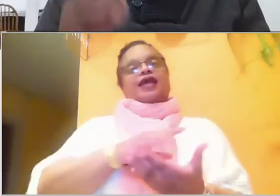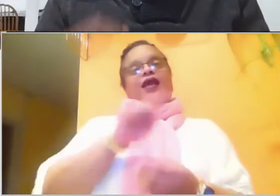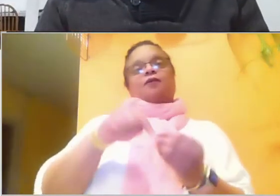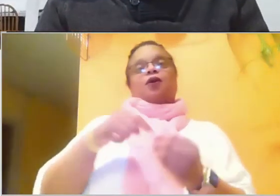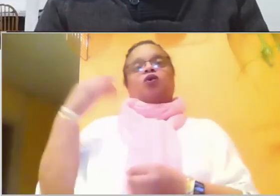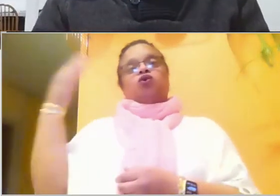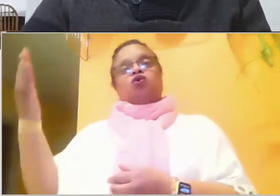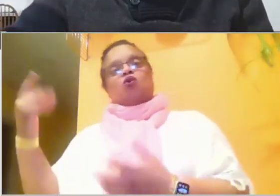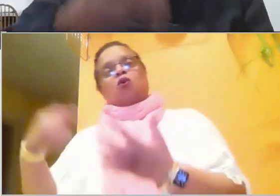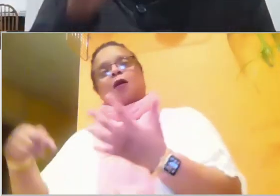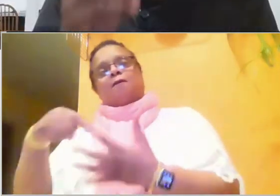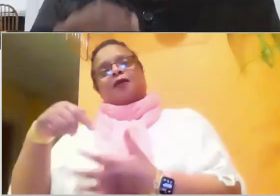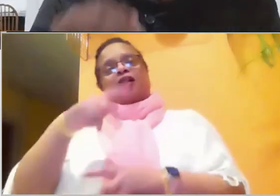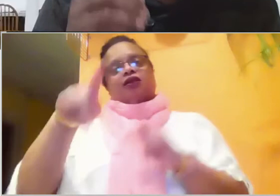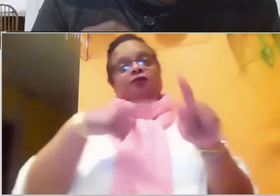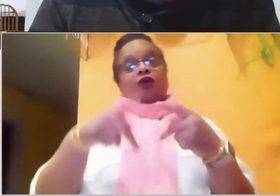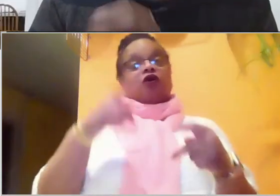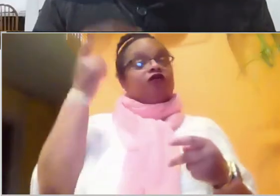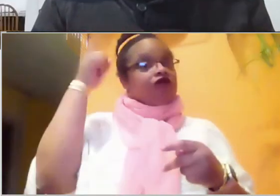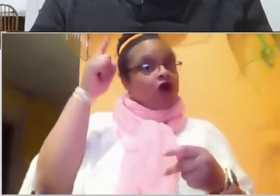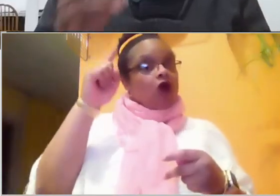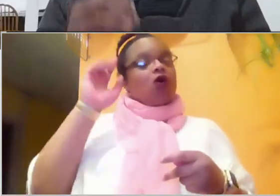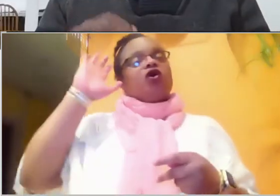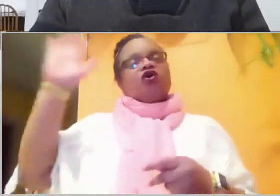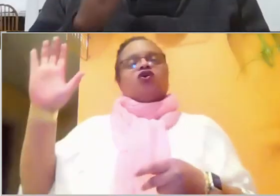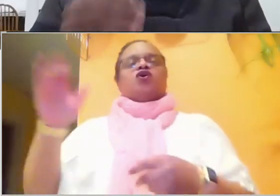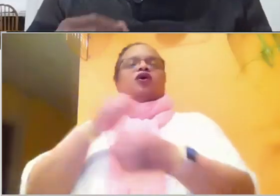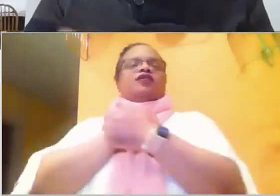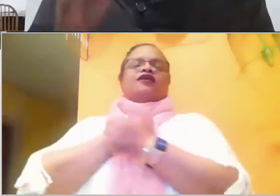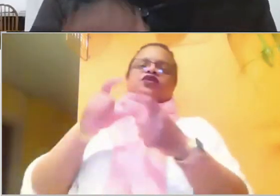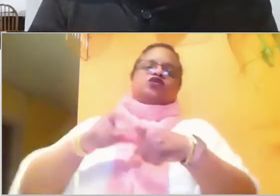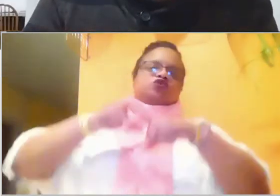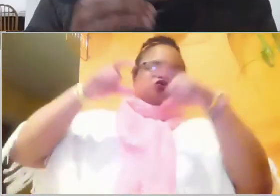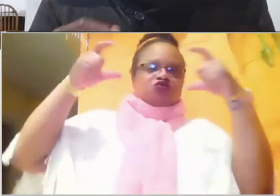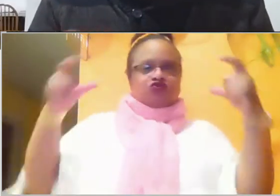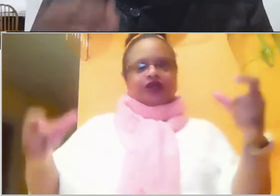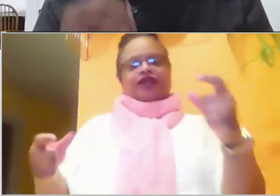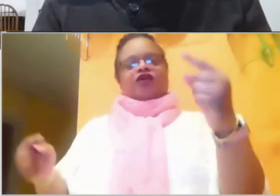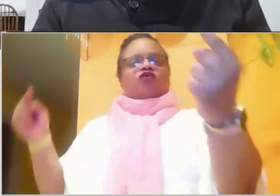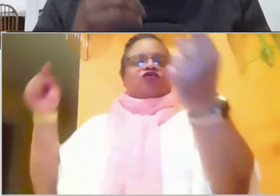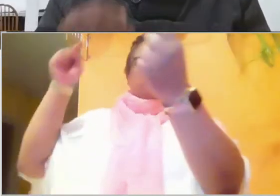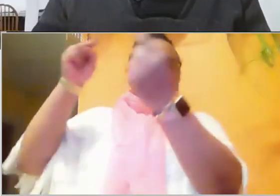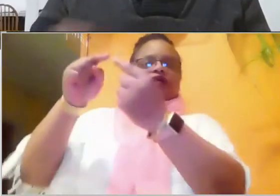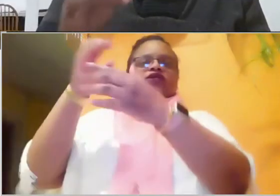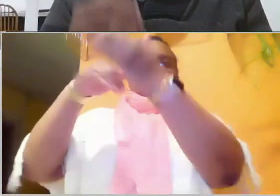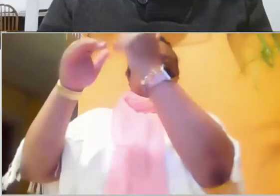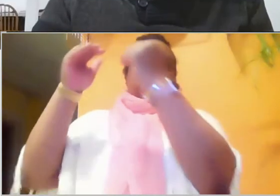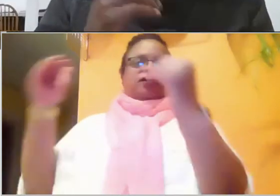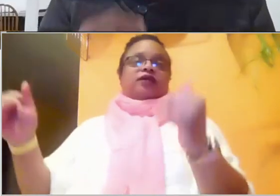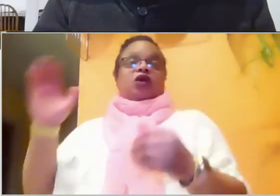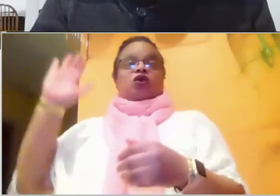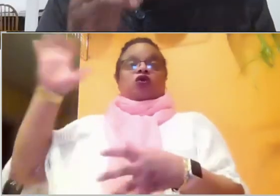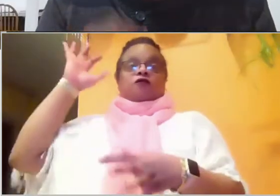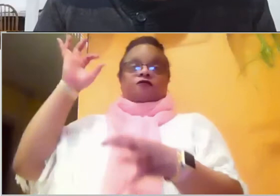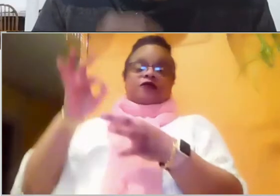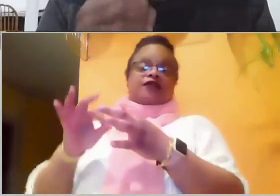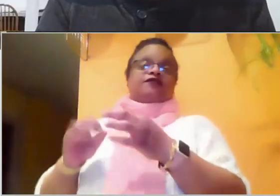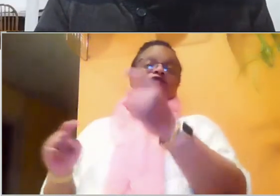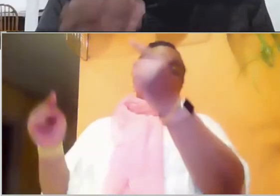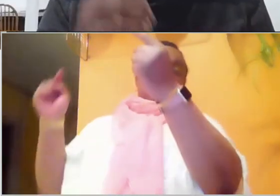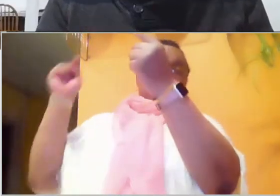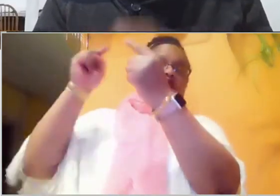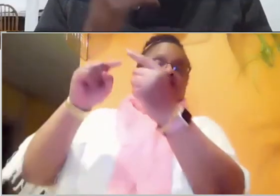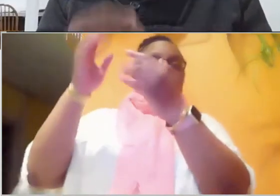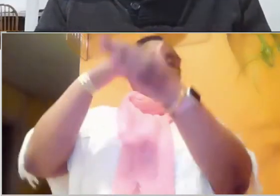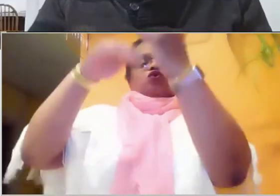peoples. For great is your love reaching to the heavens. Your faithfulness reaches to